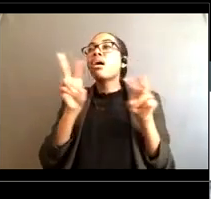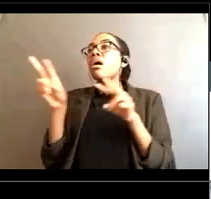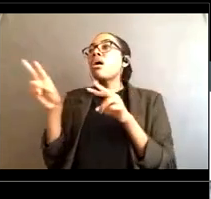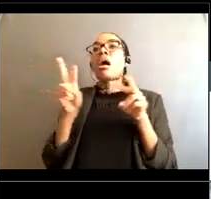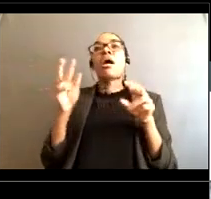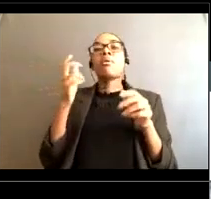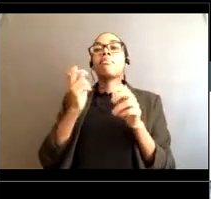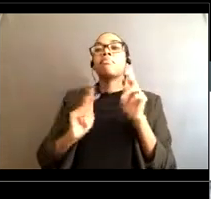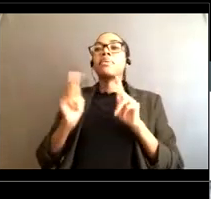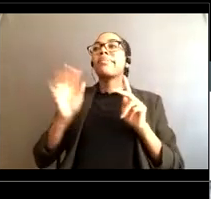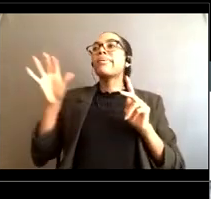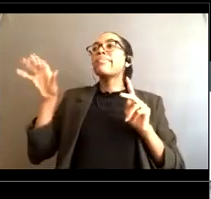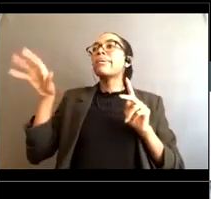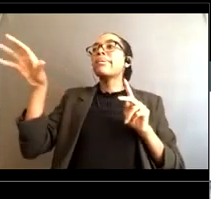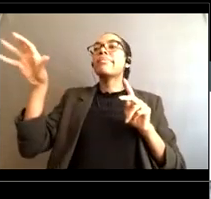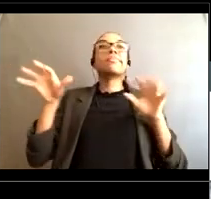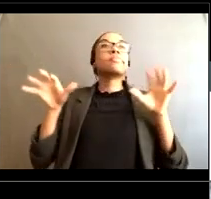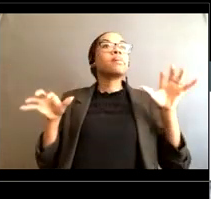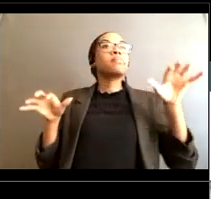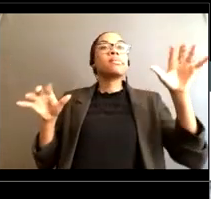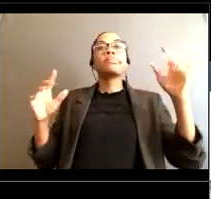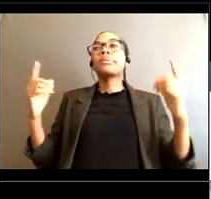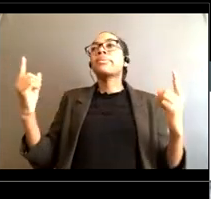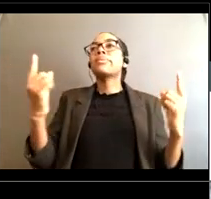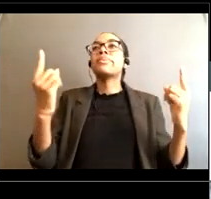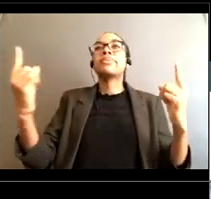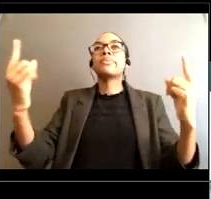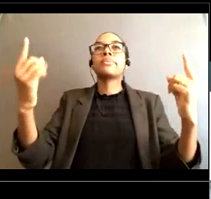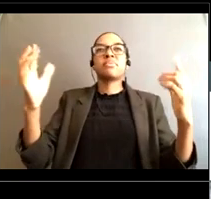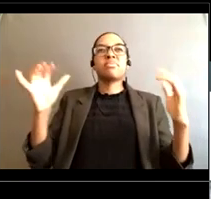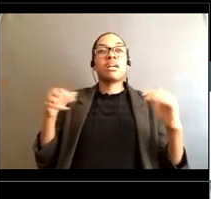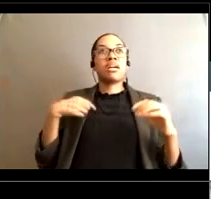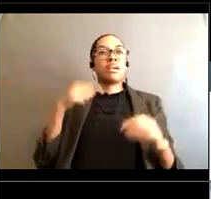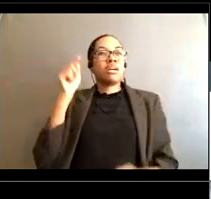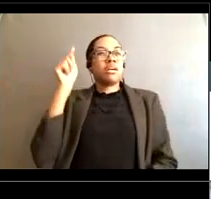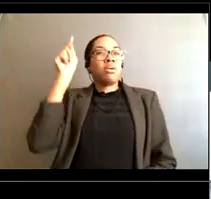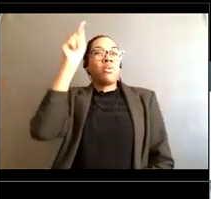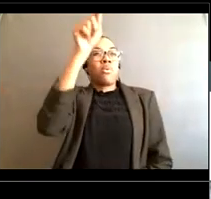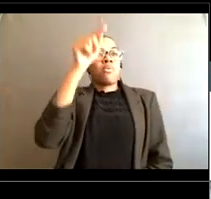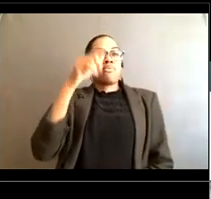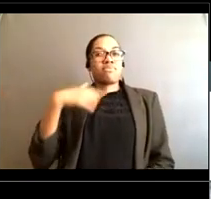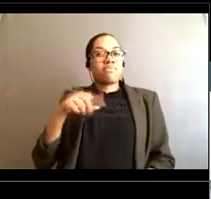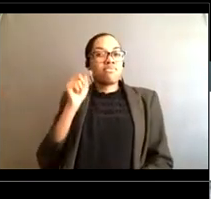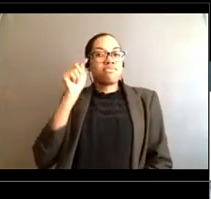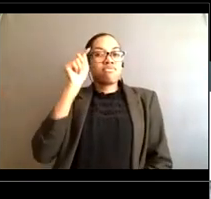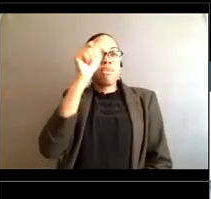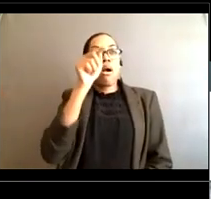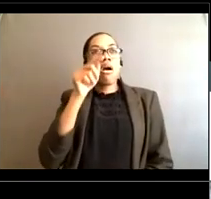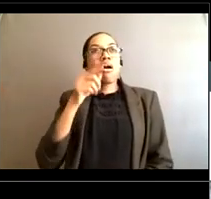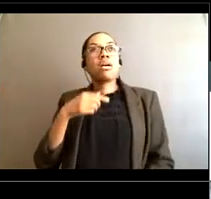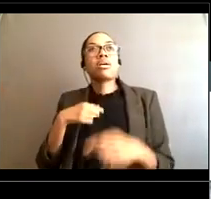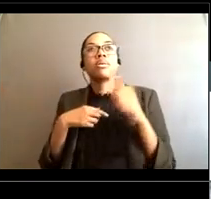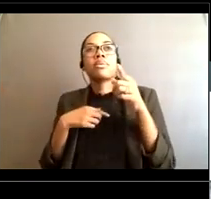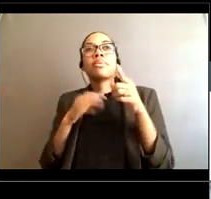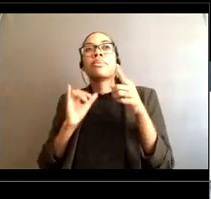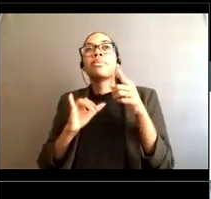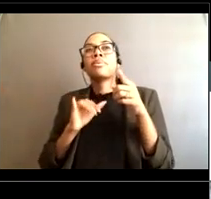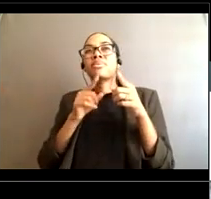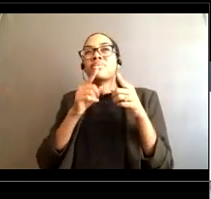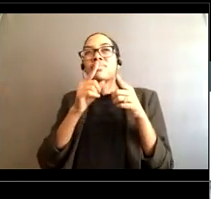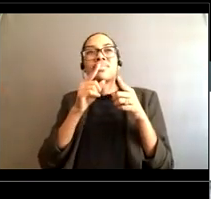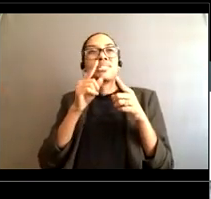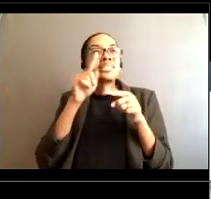normal distance that people are Having fun and swimming and this person looks like they're out